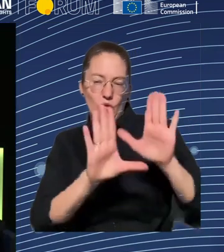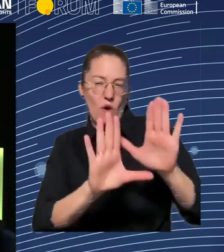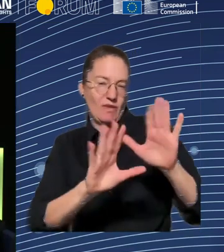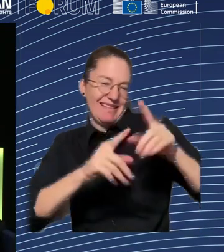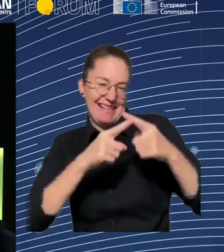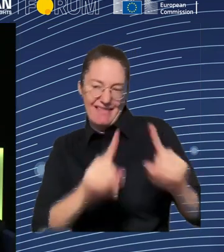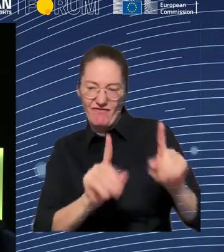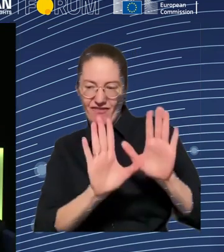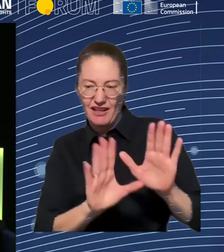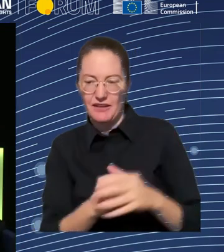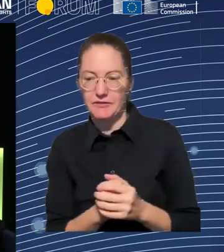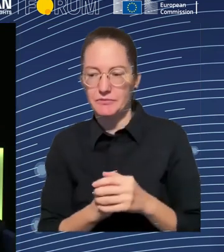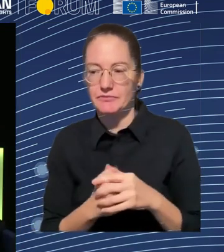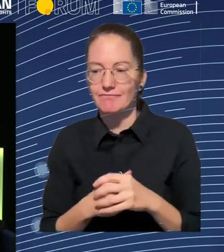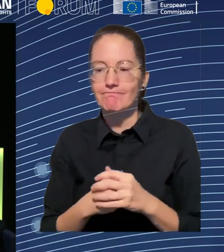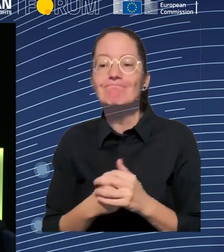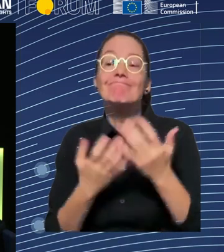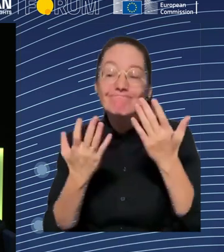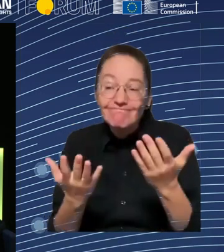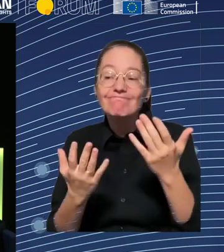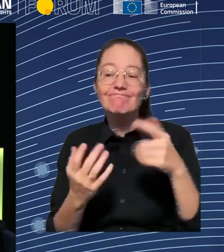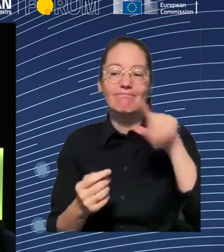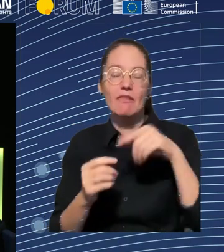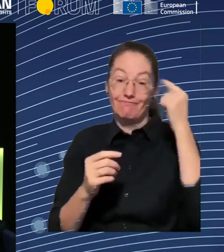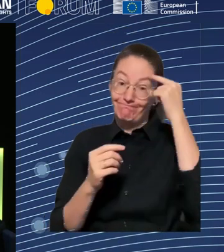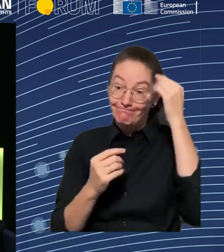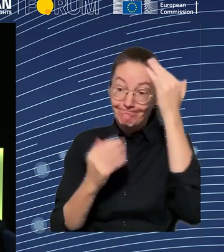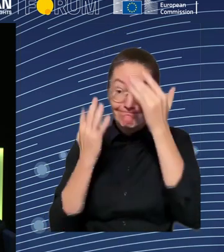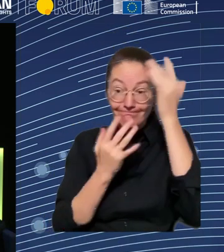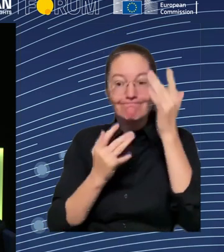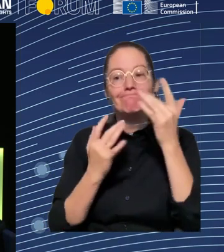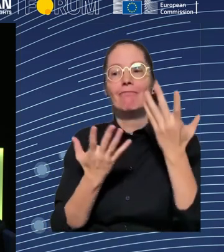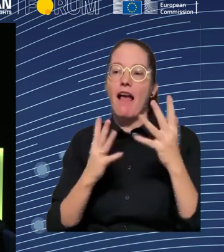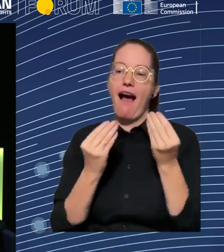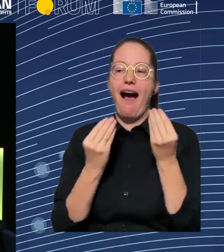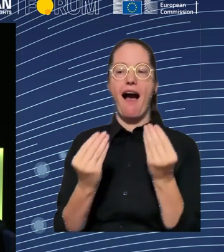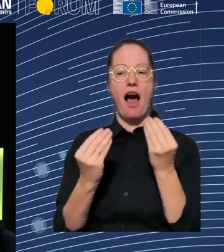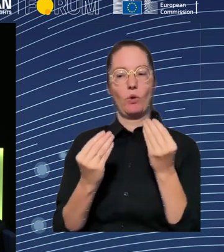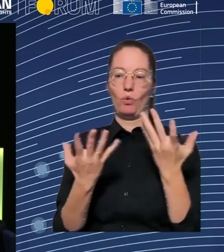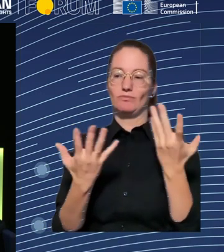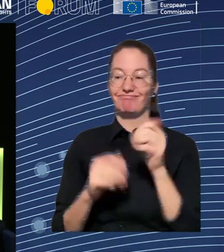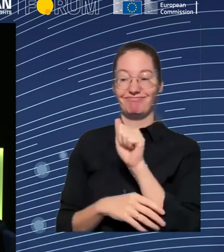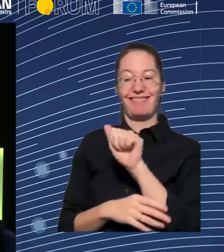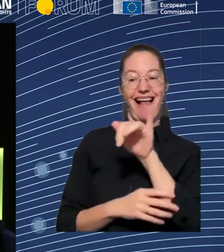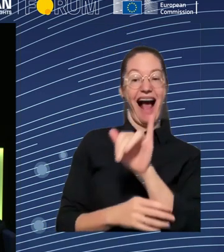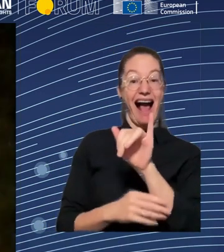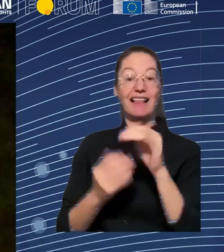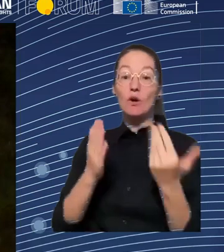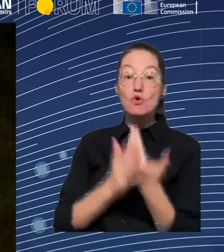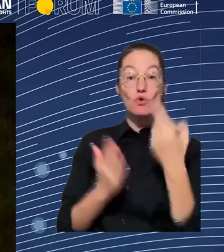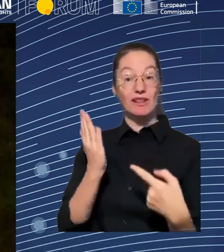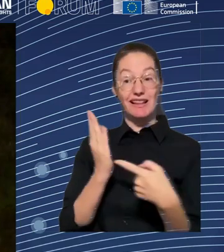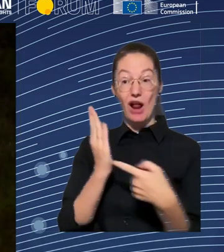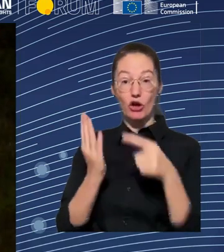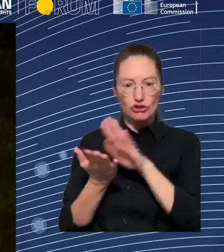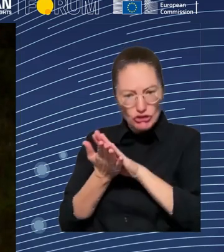so thank you for asking the question I had meant to elaborate earlier. I mean, just to be clear, like, from what we've seen in